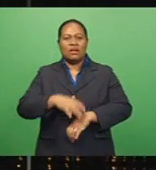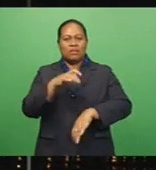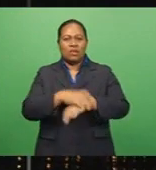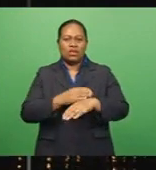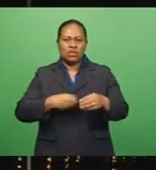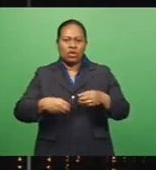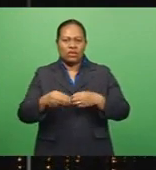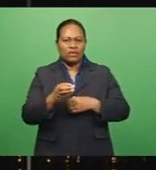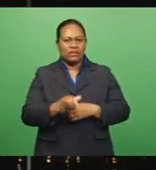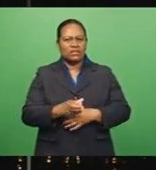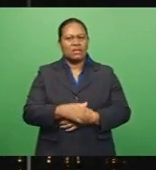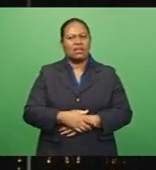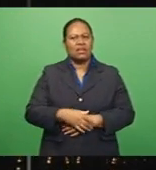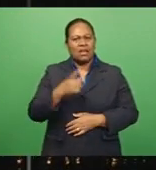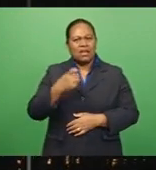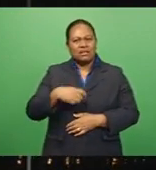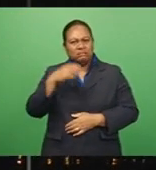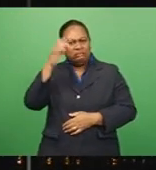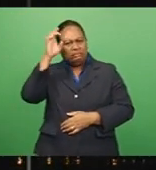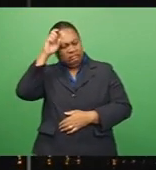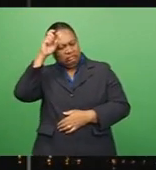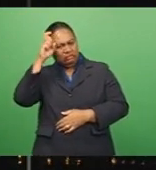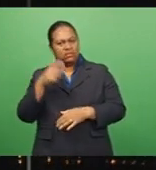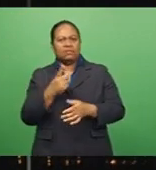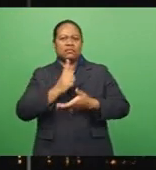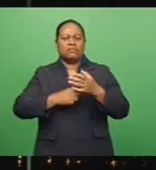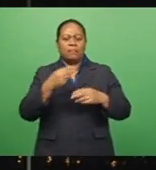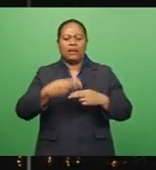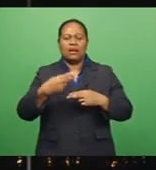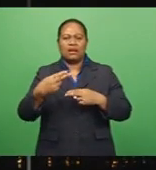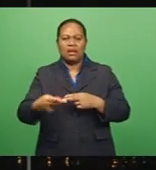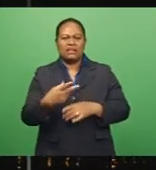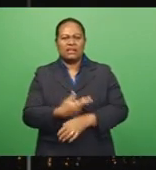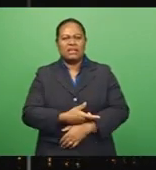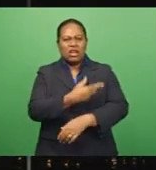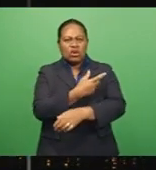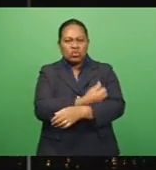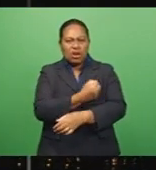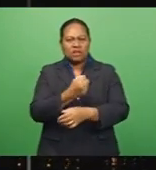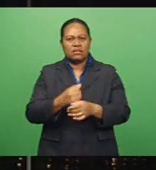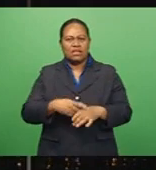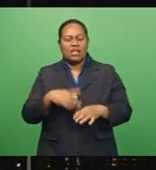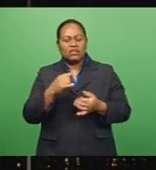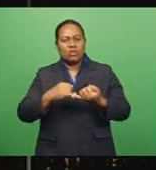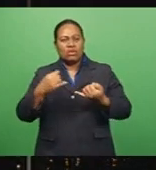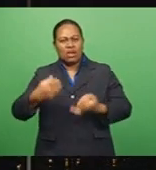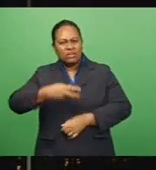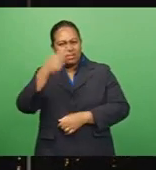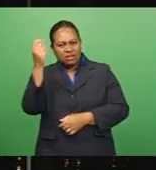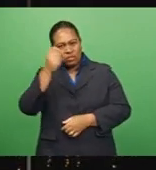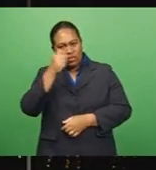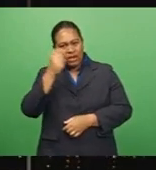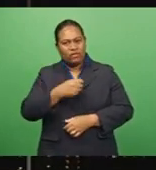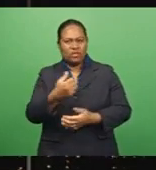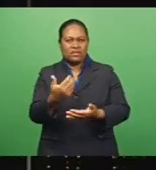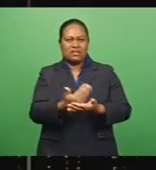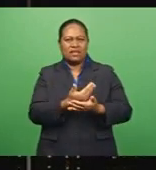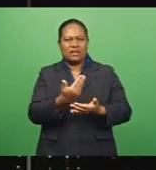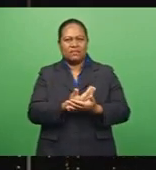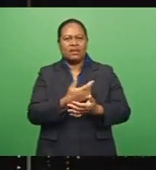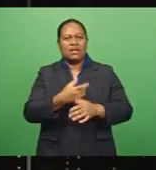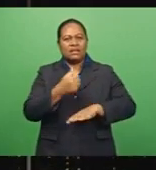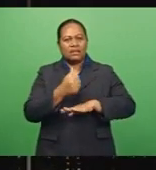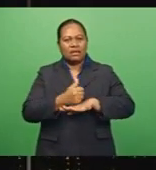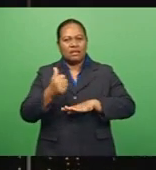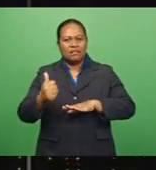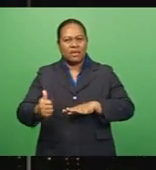officers suspected of planting drugs bailed, shooting videos on buses threat to safety, and the government signs multi-million